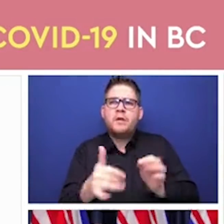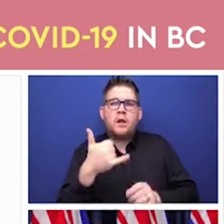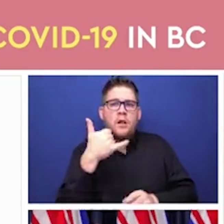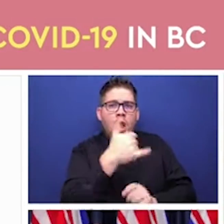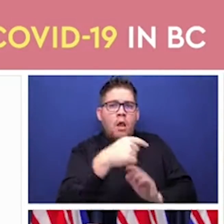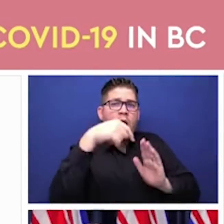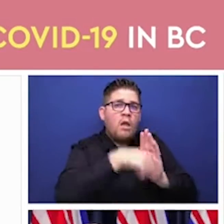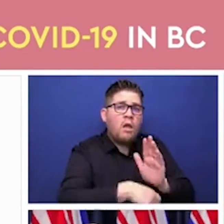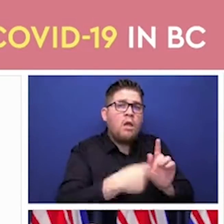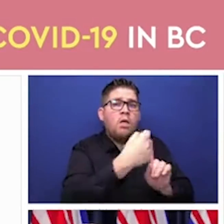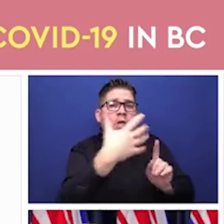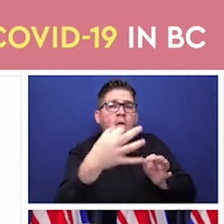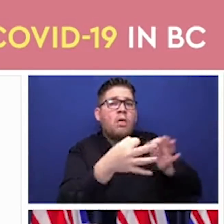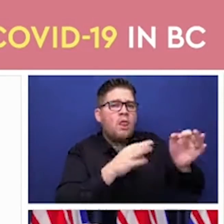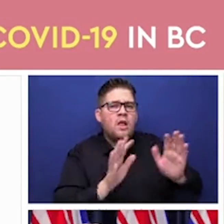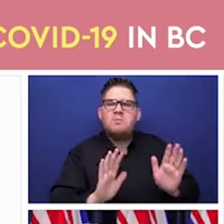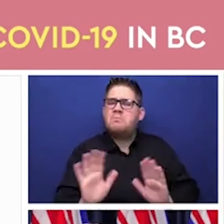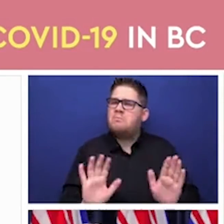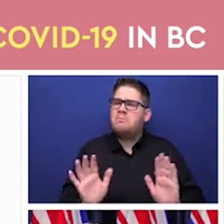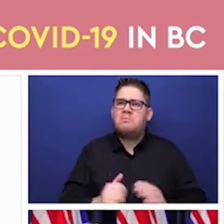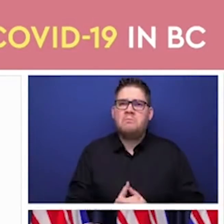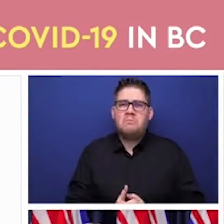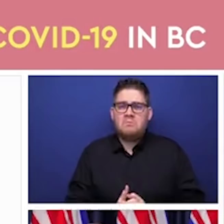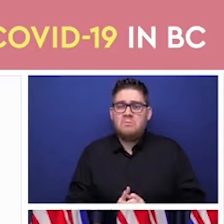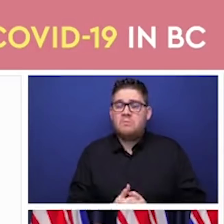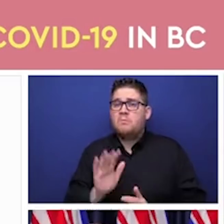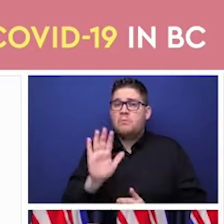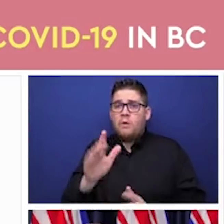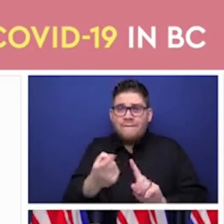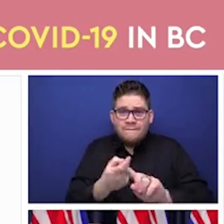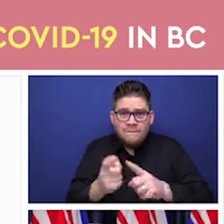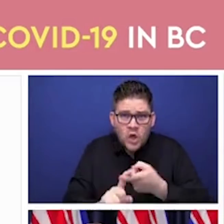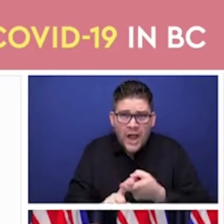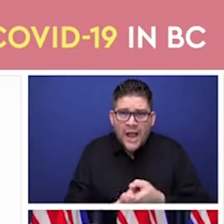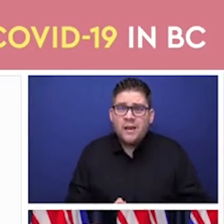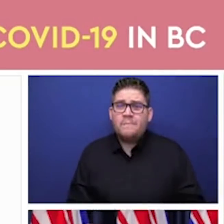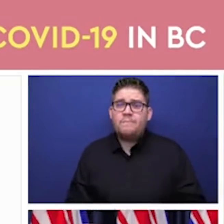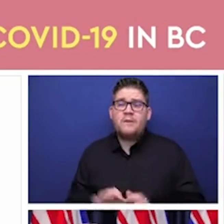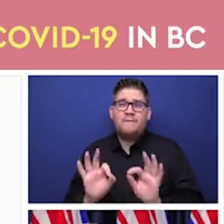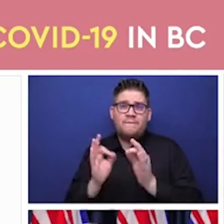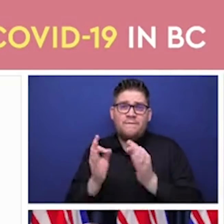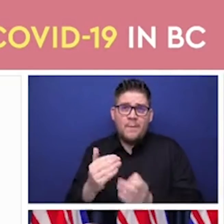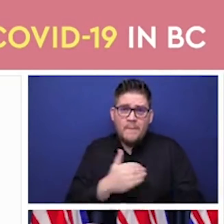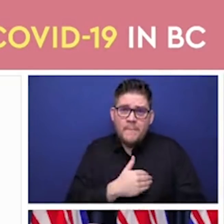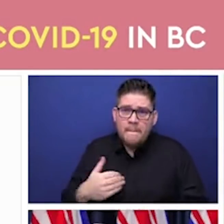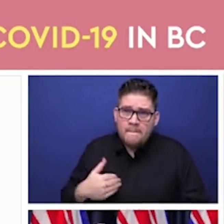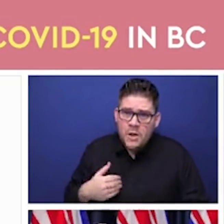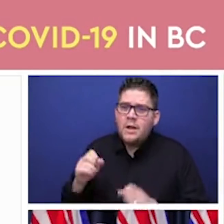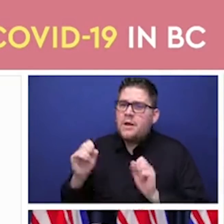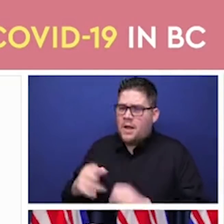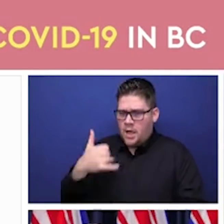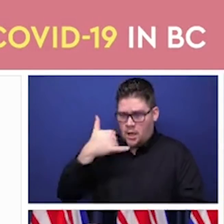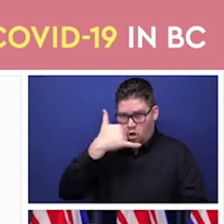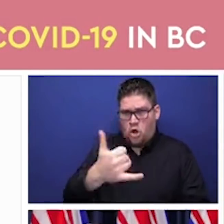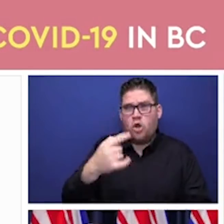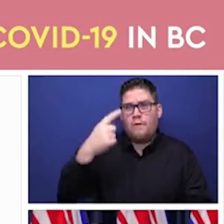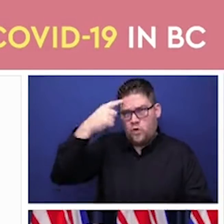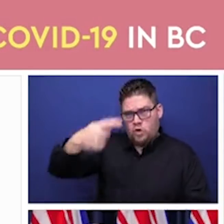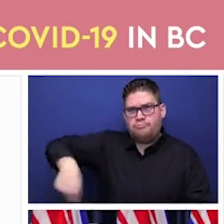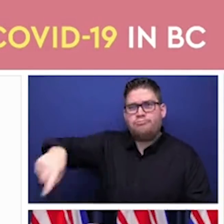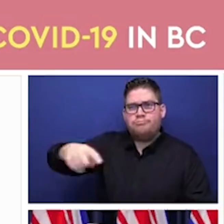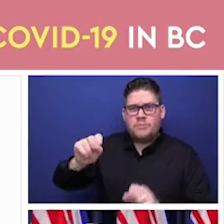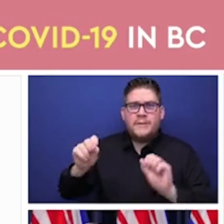or even use their mobile device or their email to get the confirmation that their over